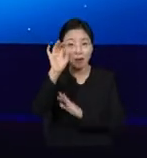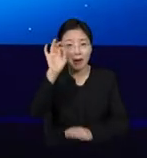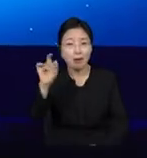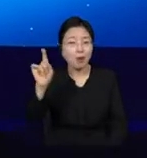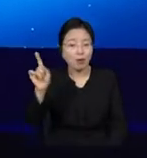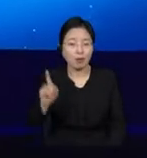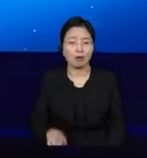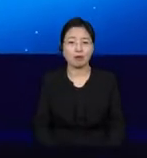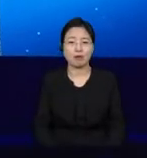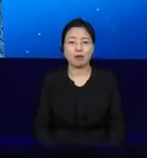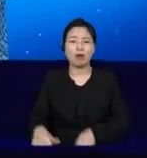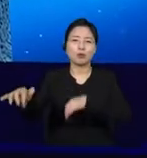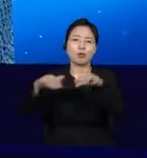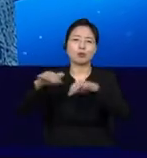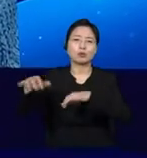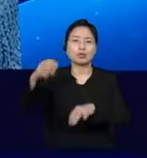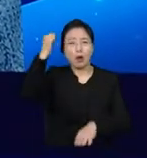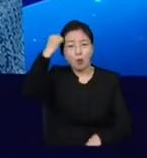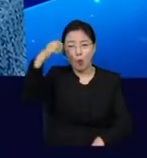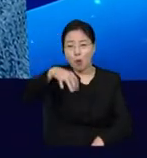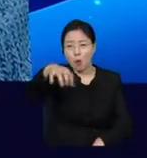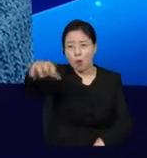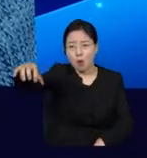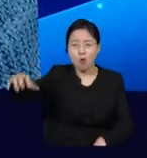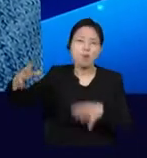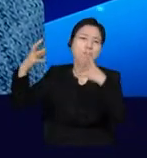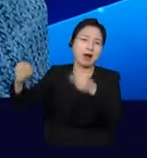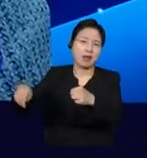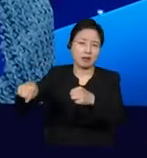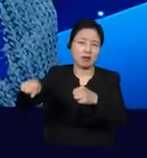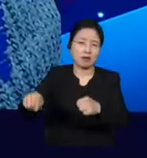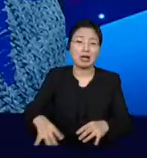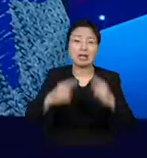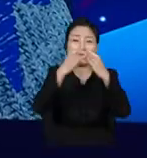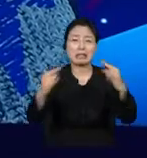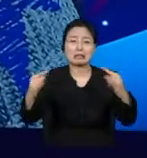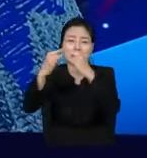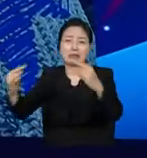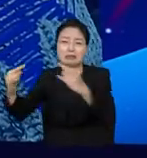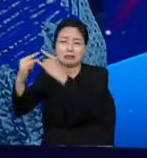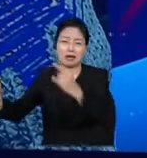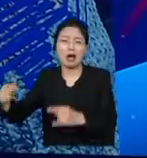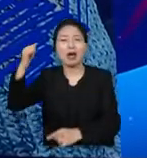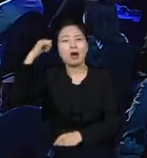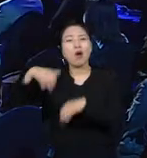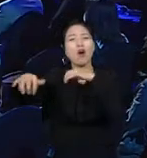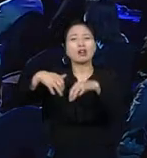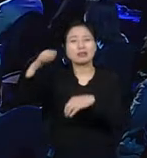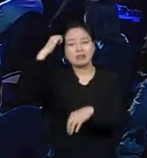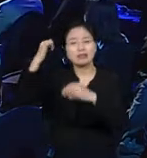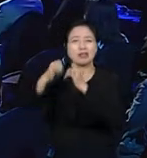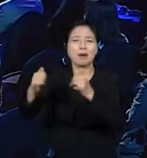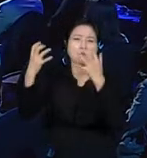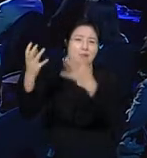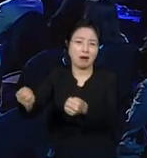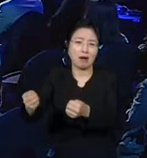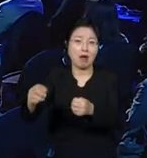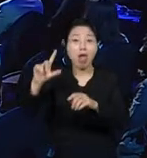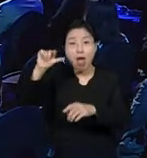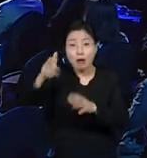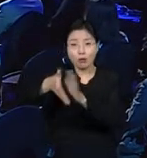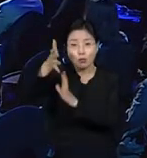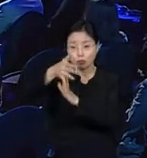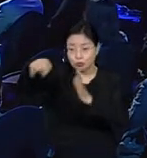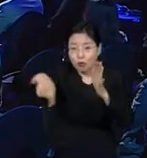And this is where their house is. It's a tent on the street somewhere in the middle of LA. So in one of the most wealthy countries in the